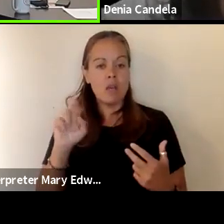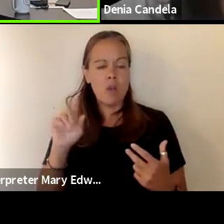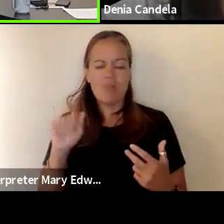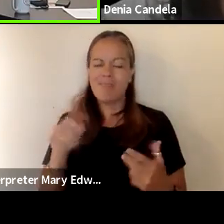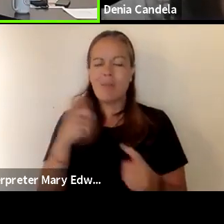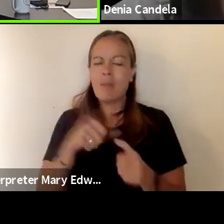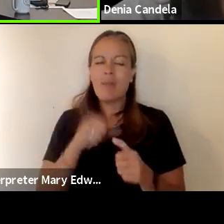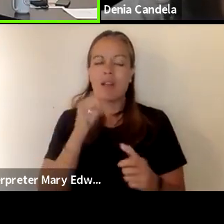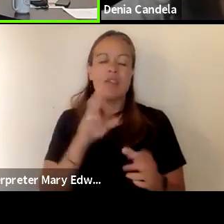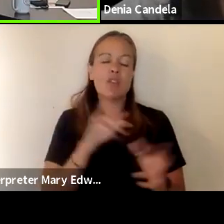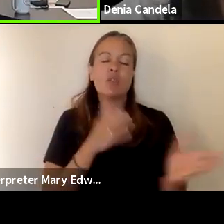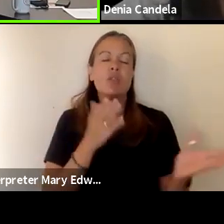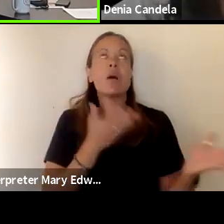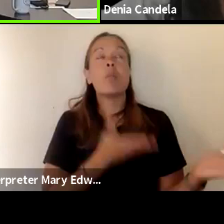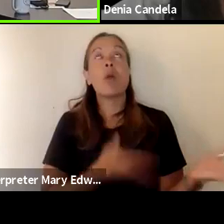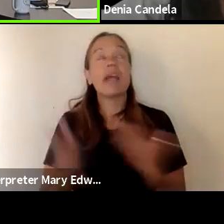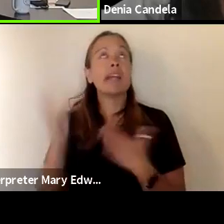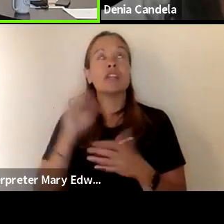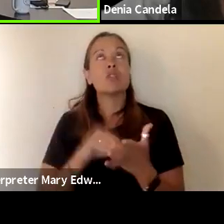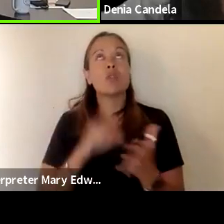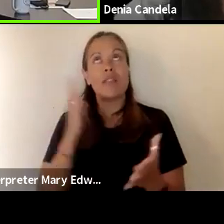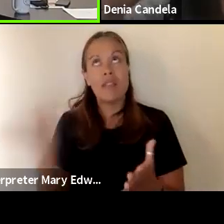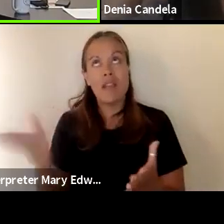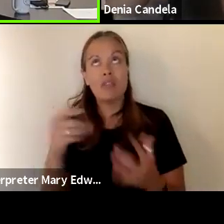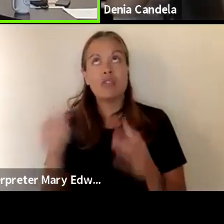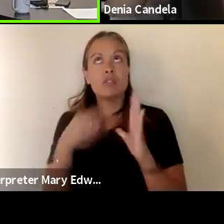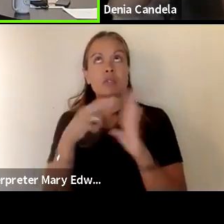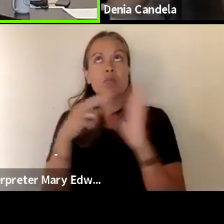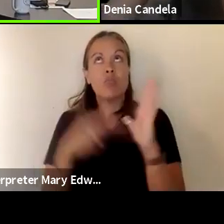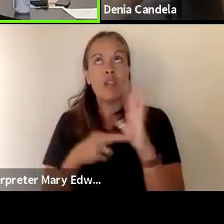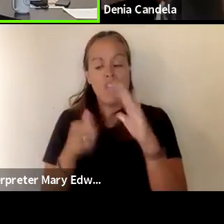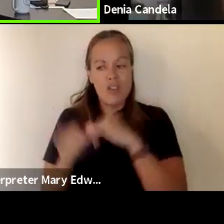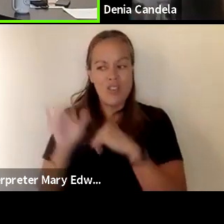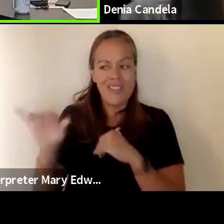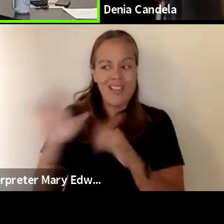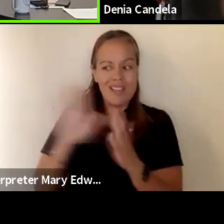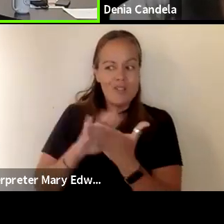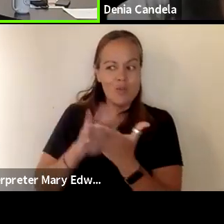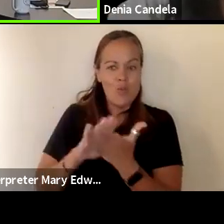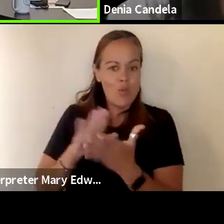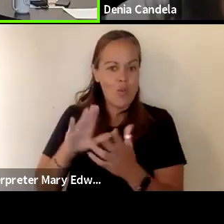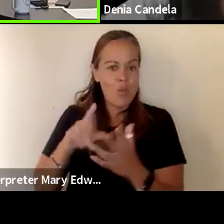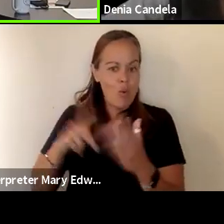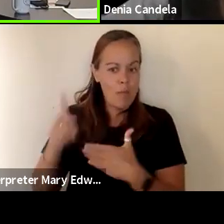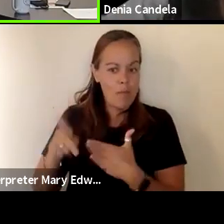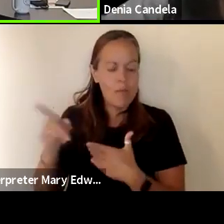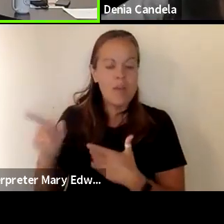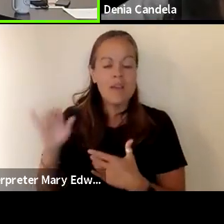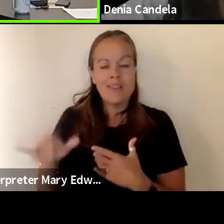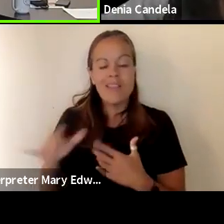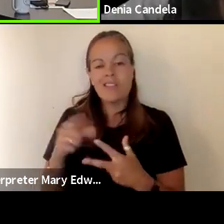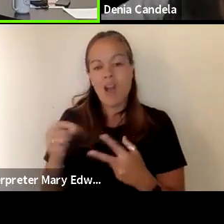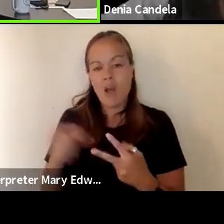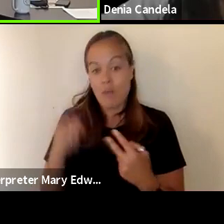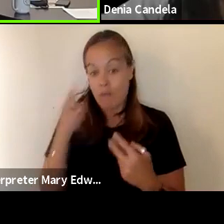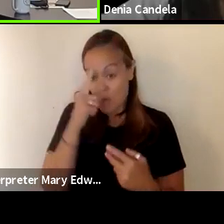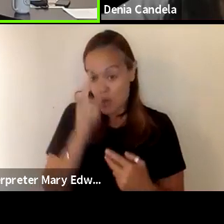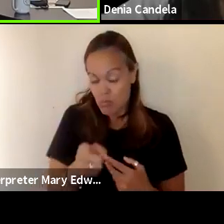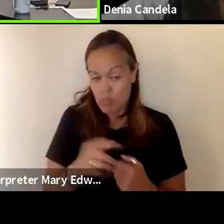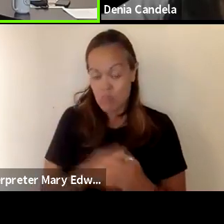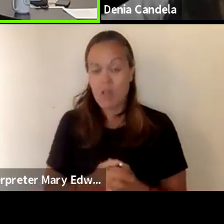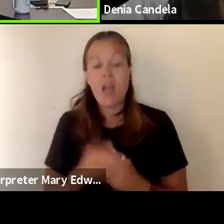you don't have to transport your student you're just registering your student for an online program and so that's what the option is for you